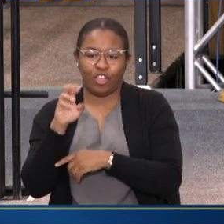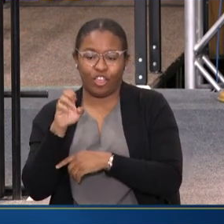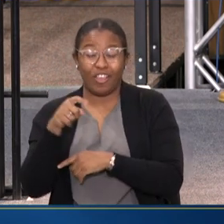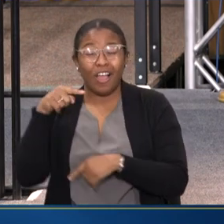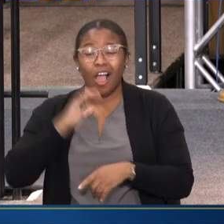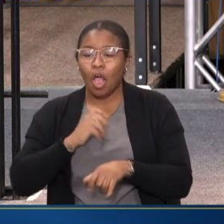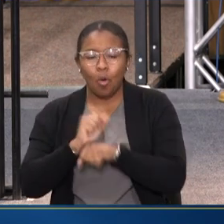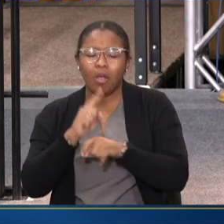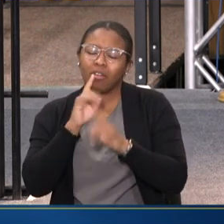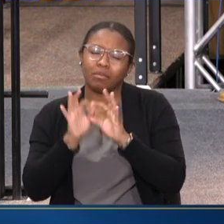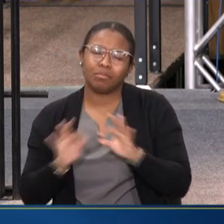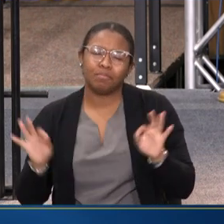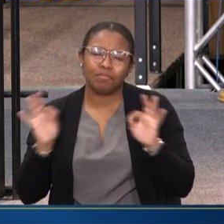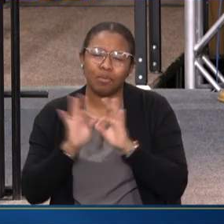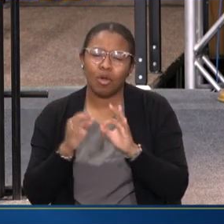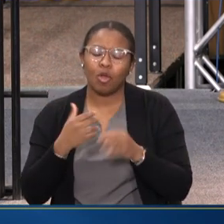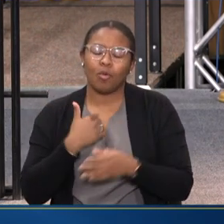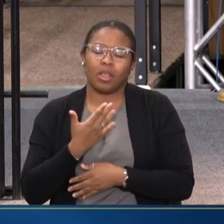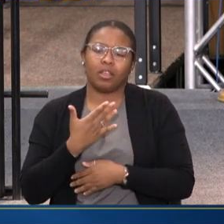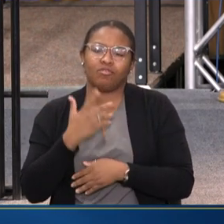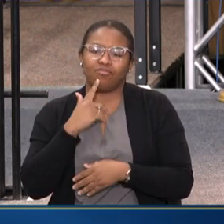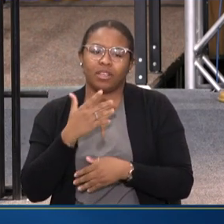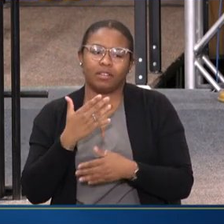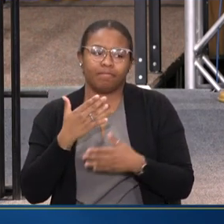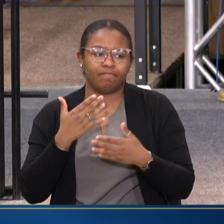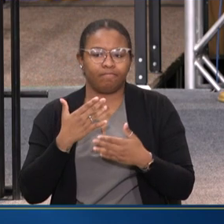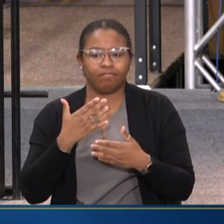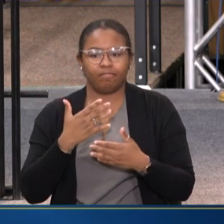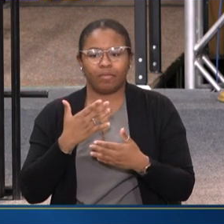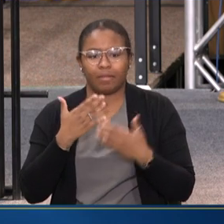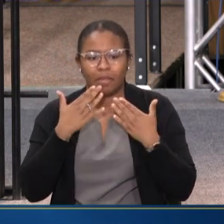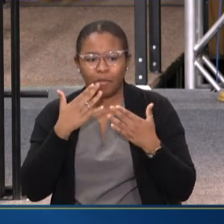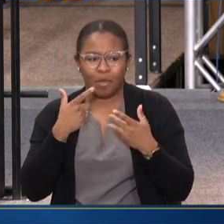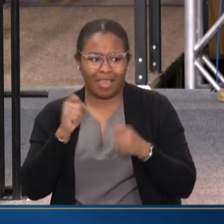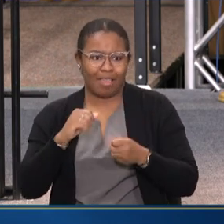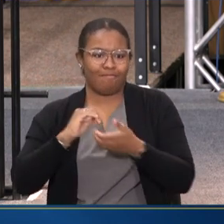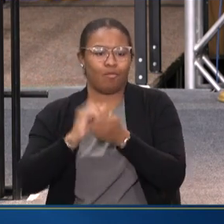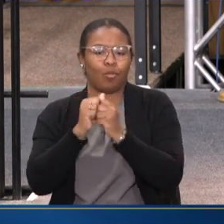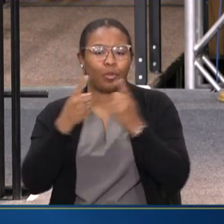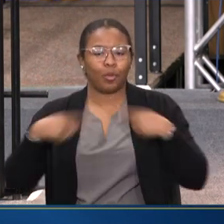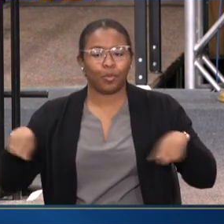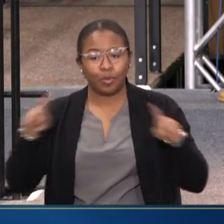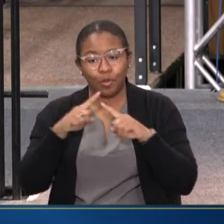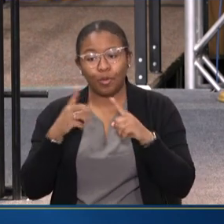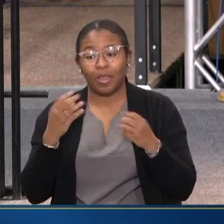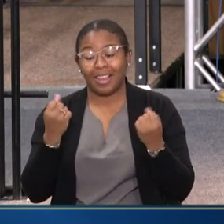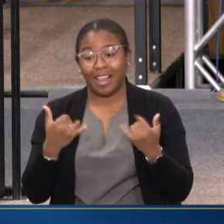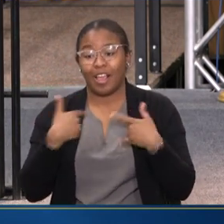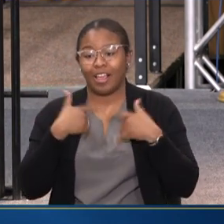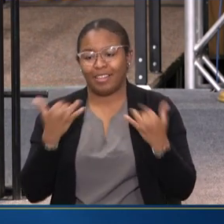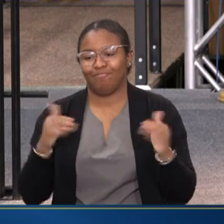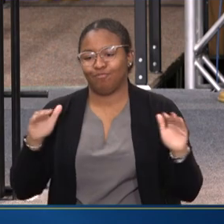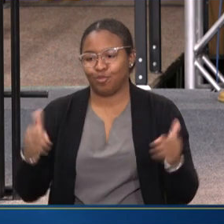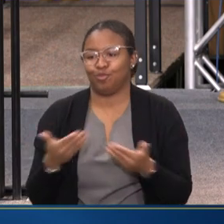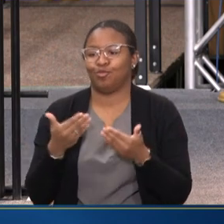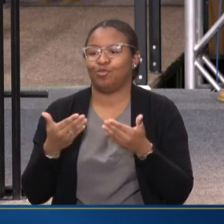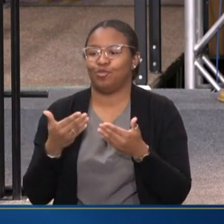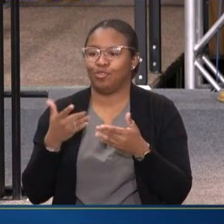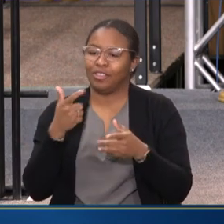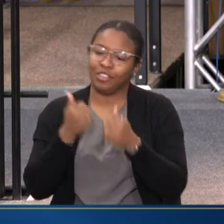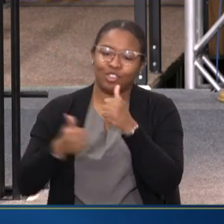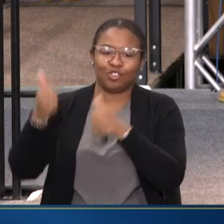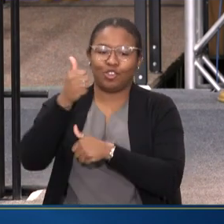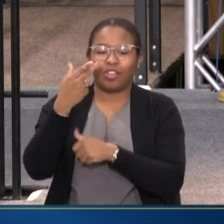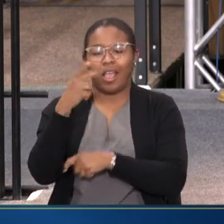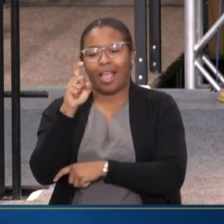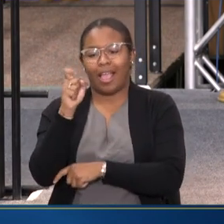We are privileged to be able to get to do this work in partnership with all of you. And without further ado, I want to introduce Secretary